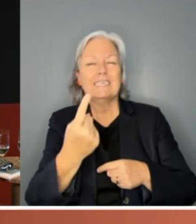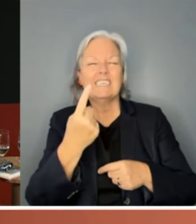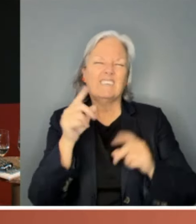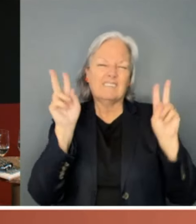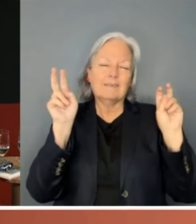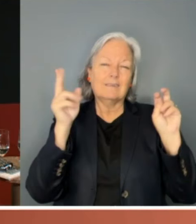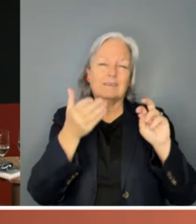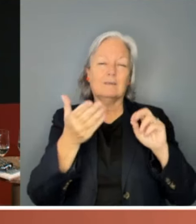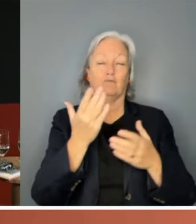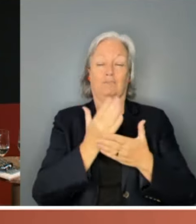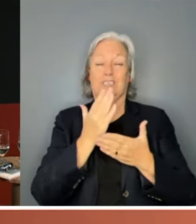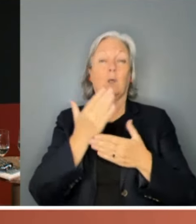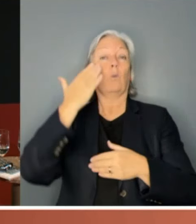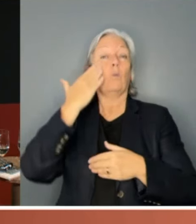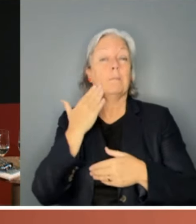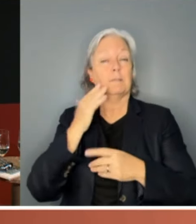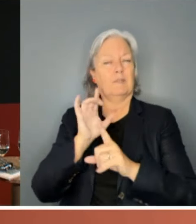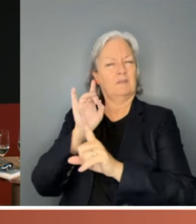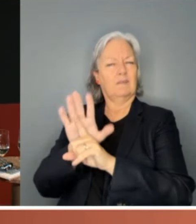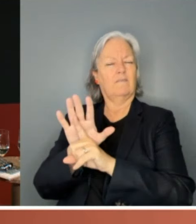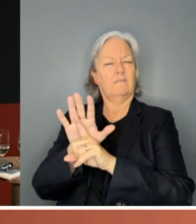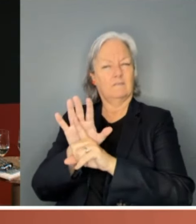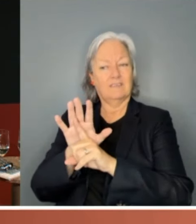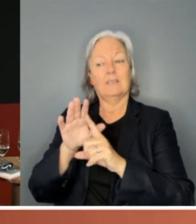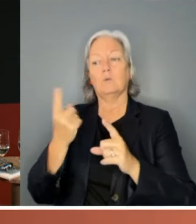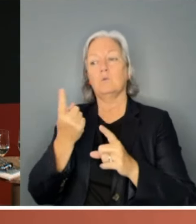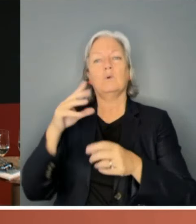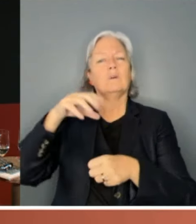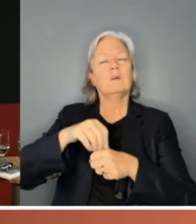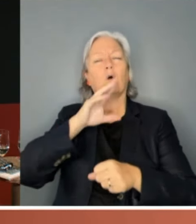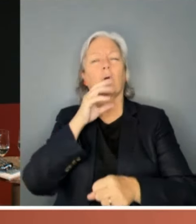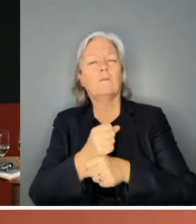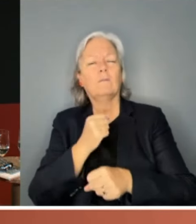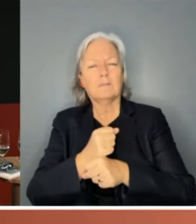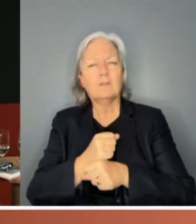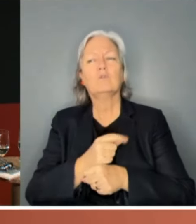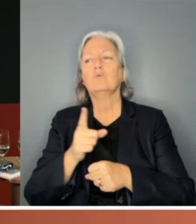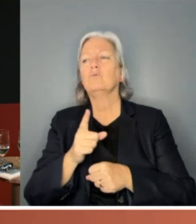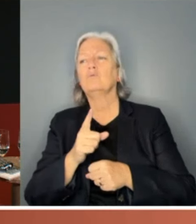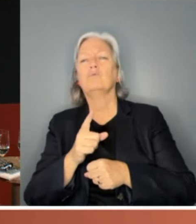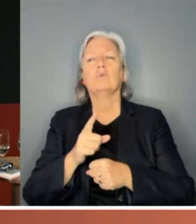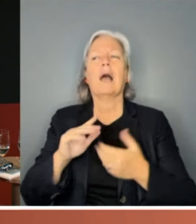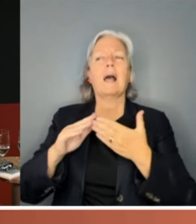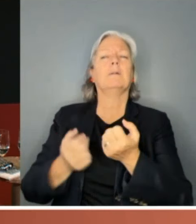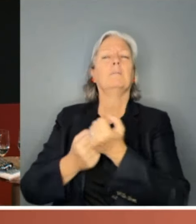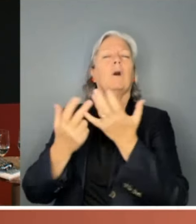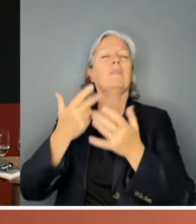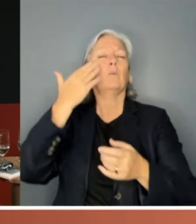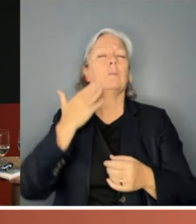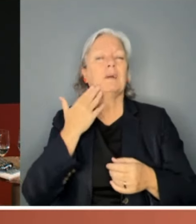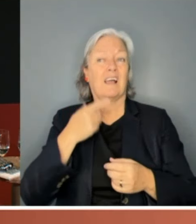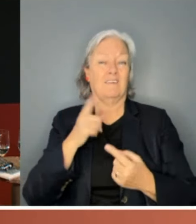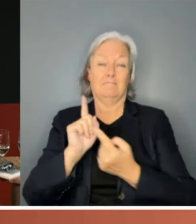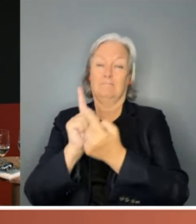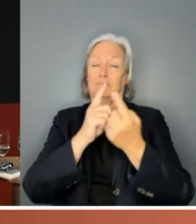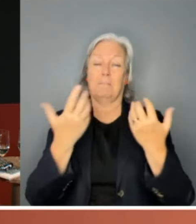to women in politics to seek out other women because you're out there. I mean, I've met many young women in